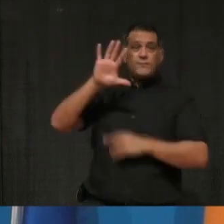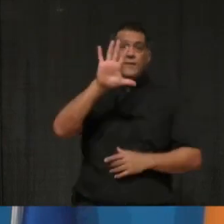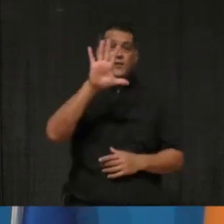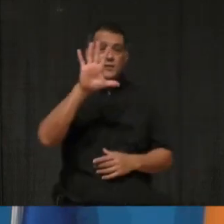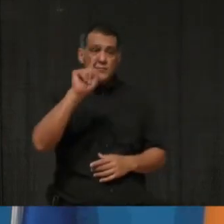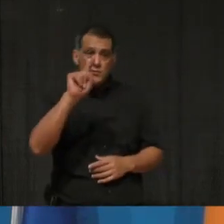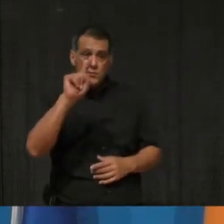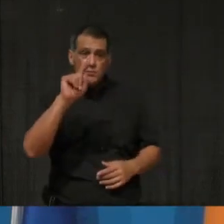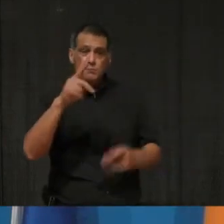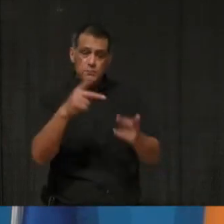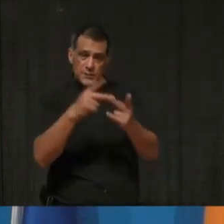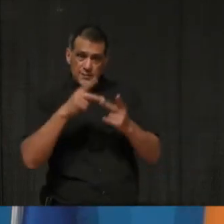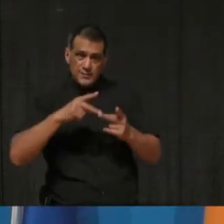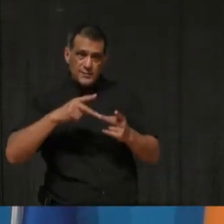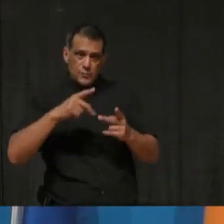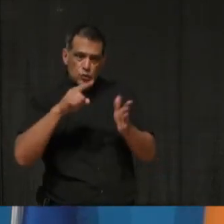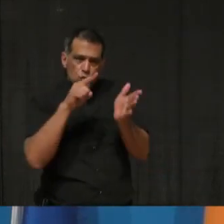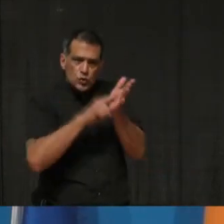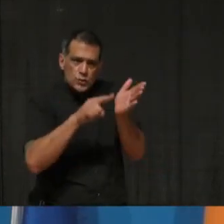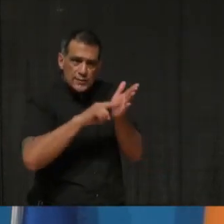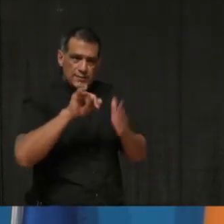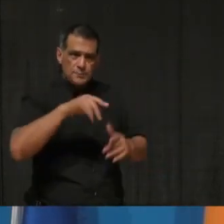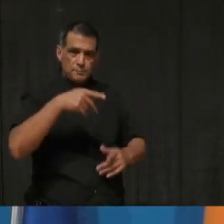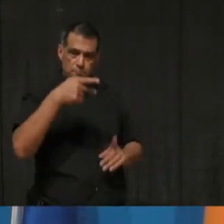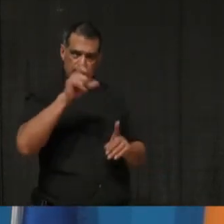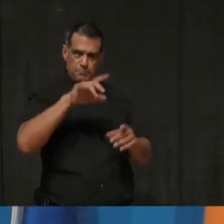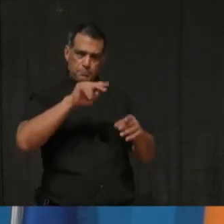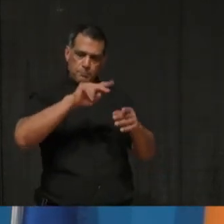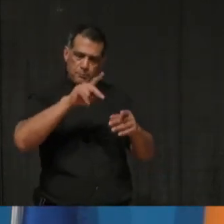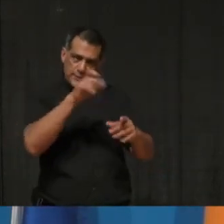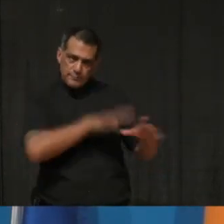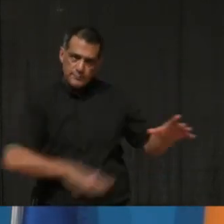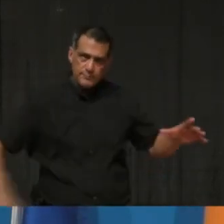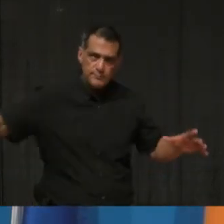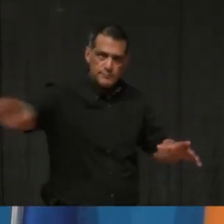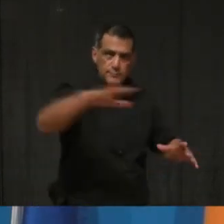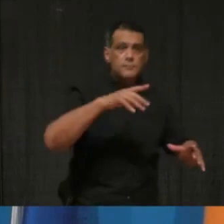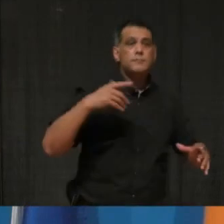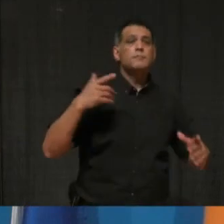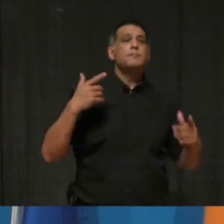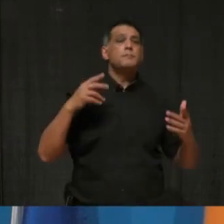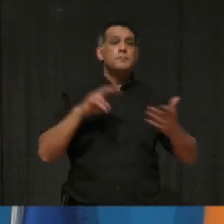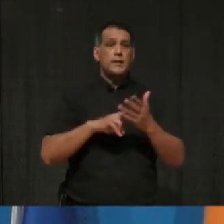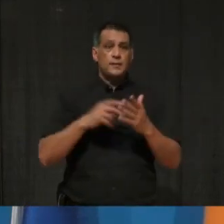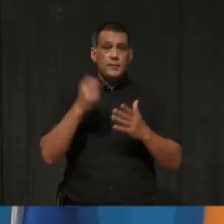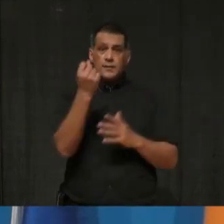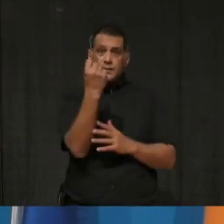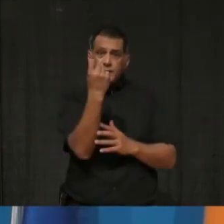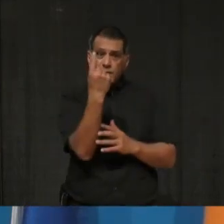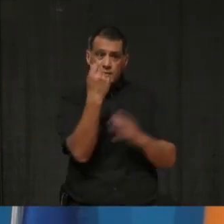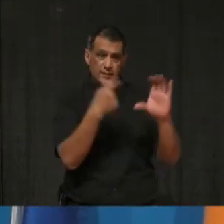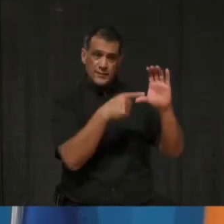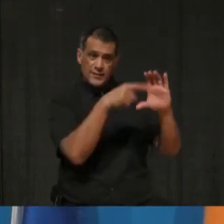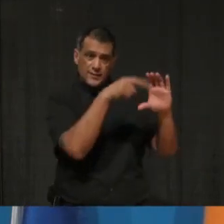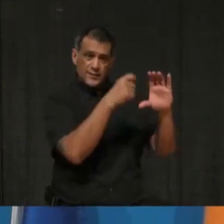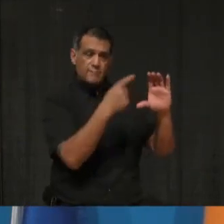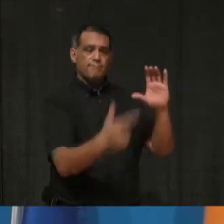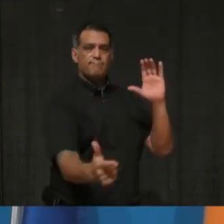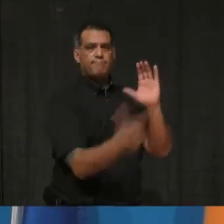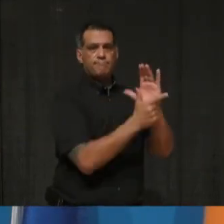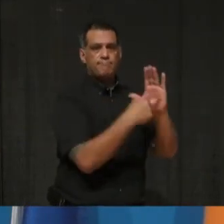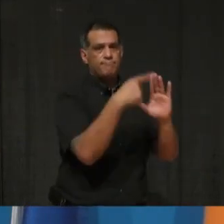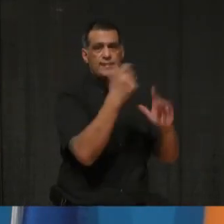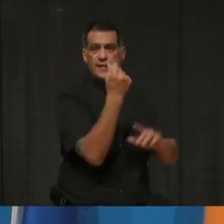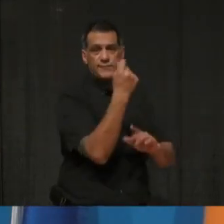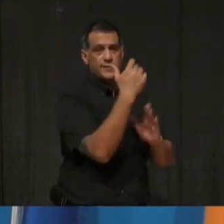inspected in Peel by this task force over the weekend. 11 premises were found to be in contravention and five tickets